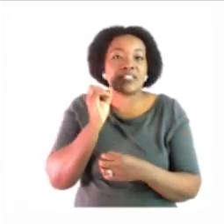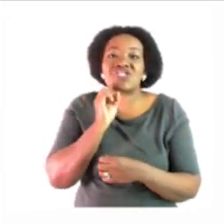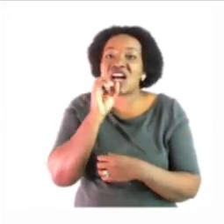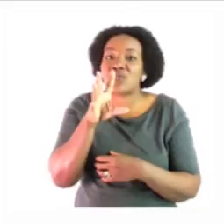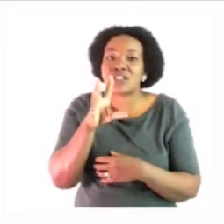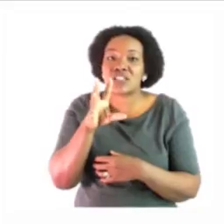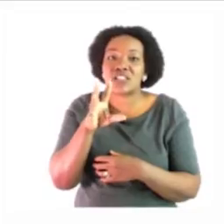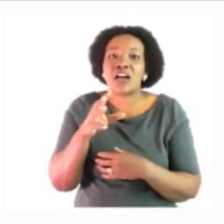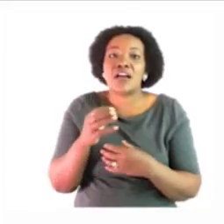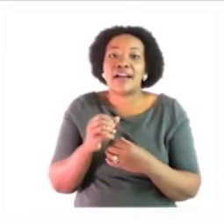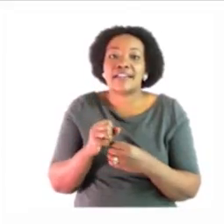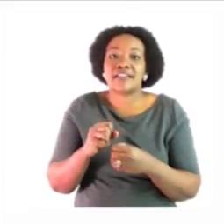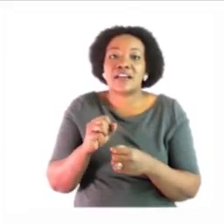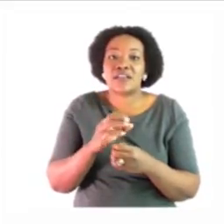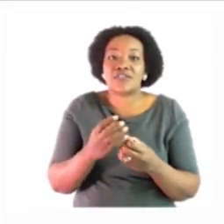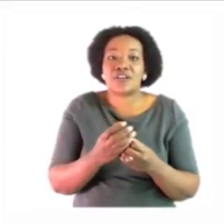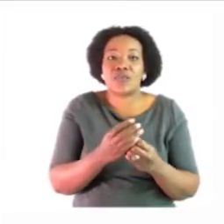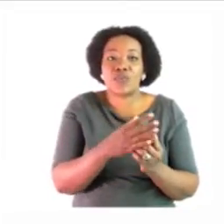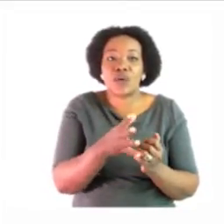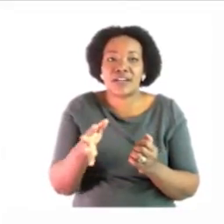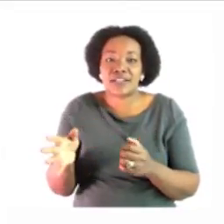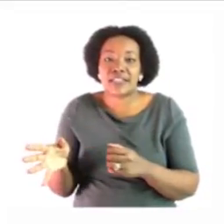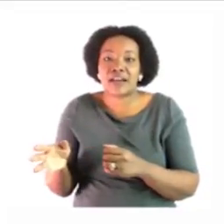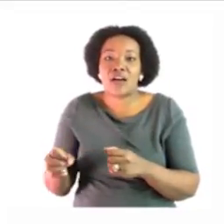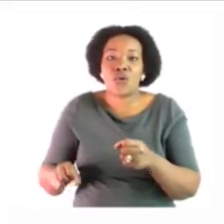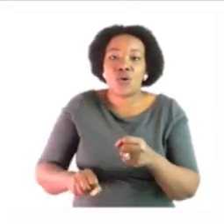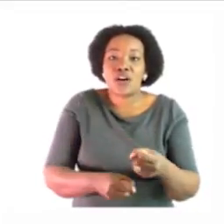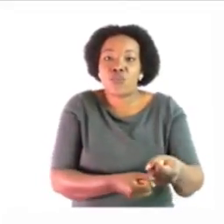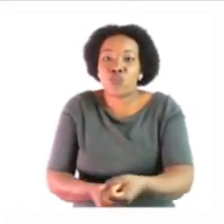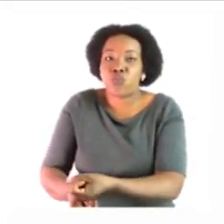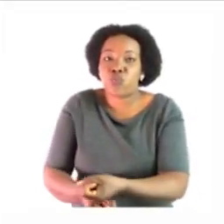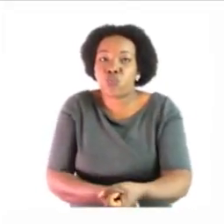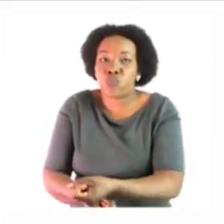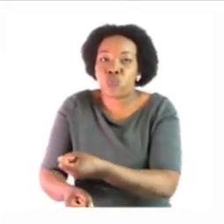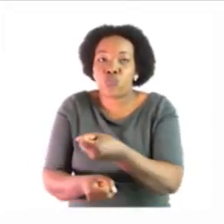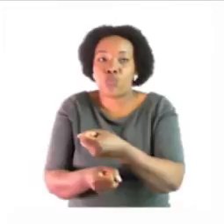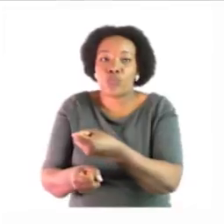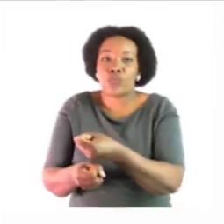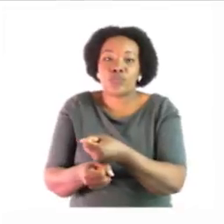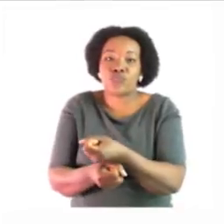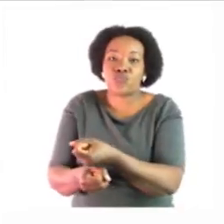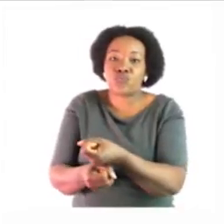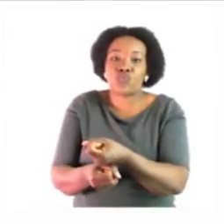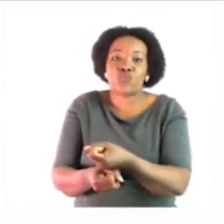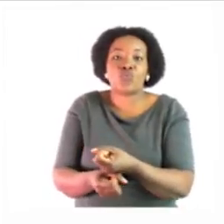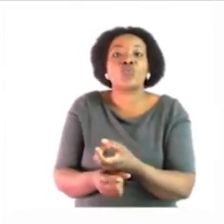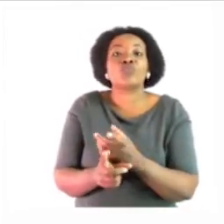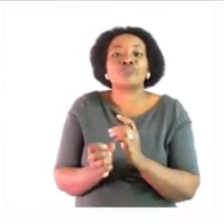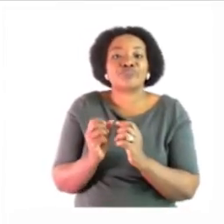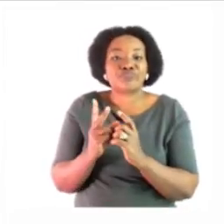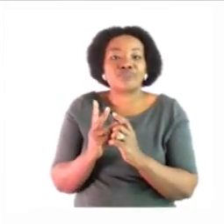shout i turn the water on and put it out all right